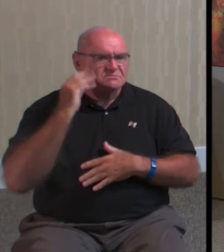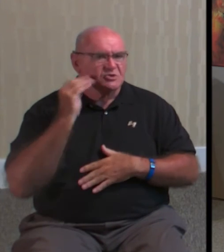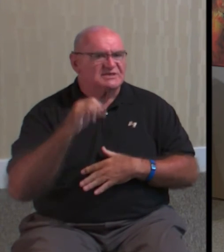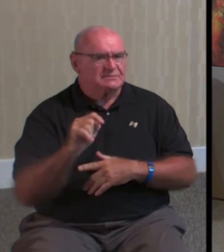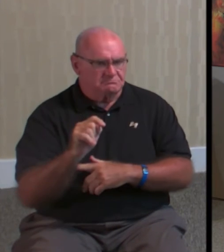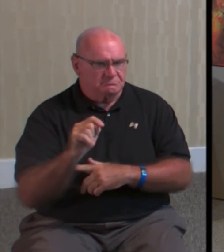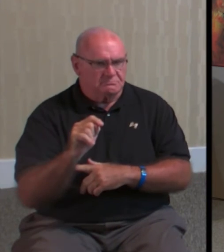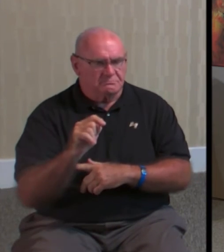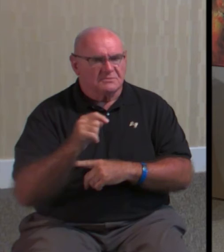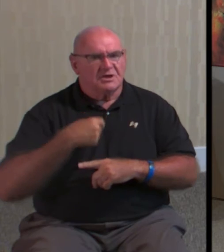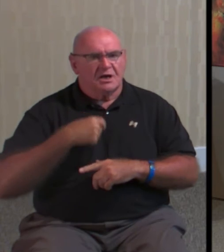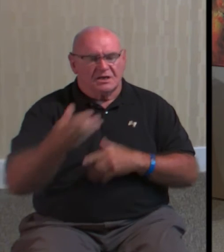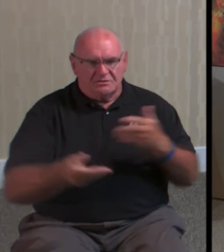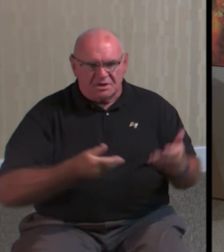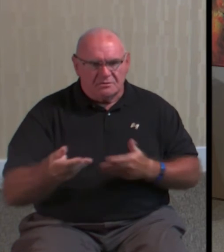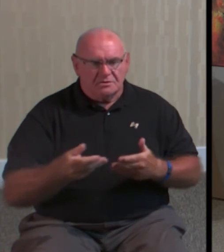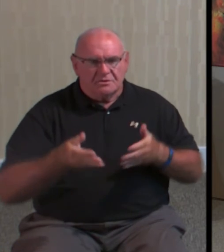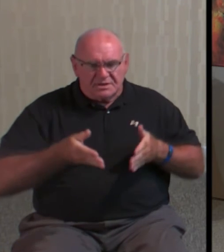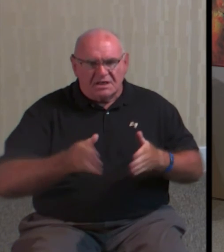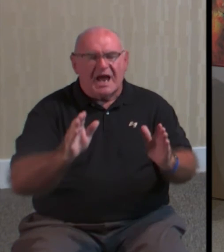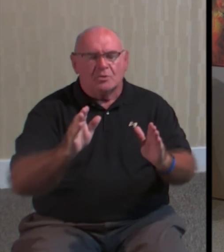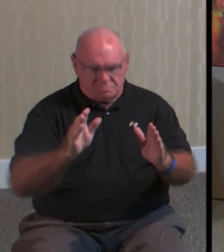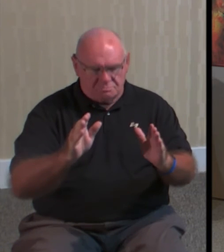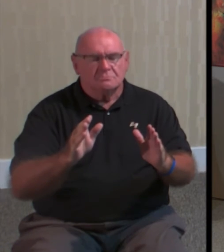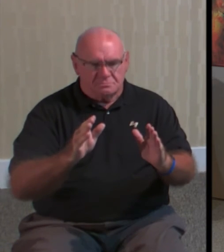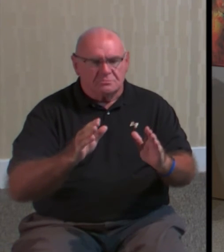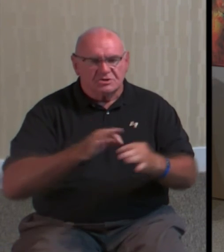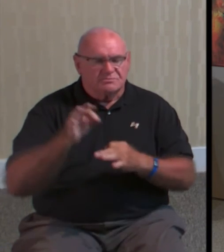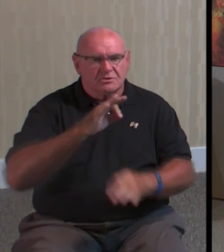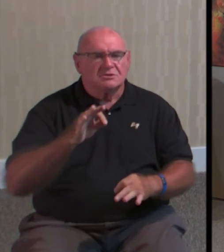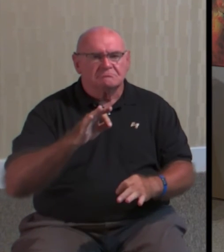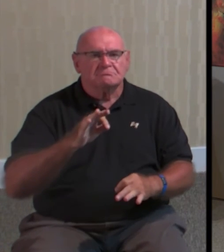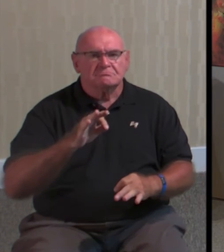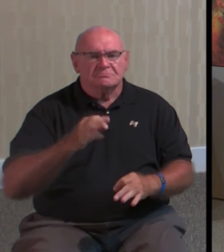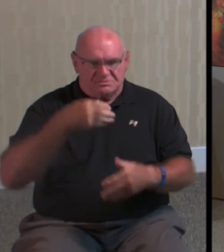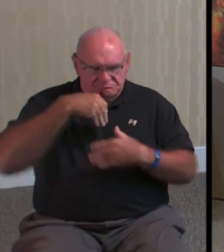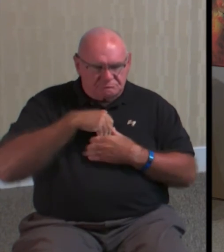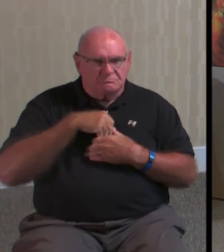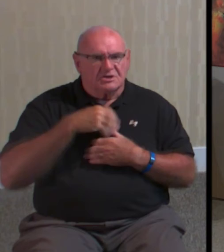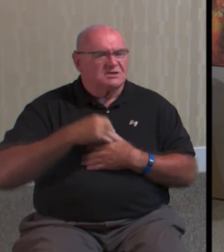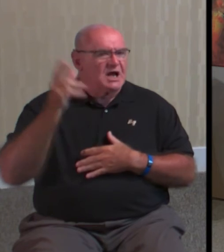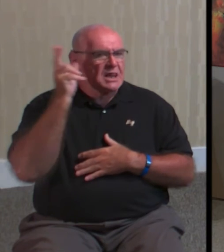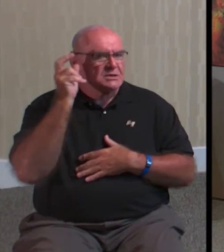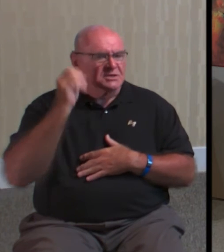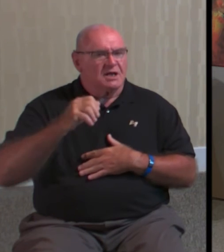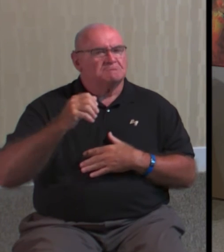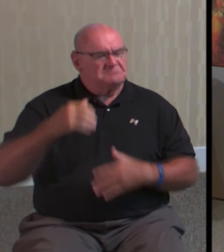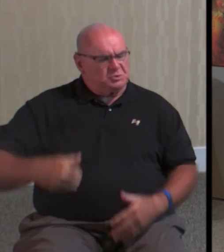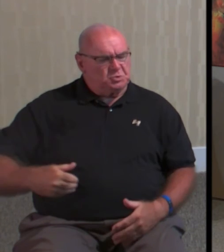I invite and I allow spirit within to guide me and I listen to that intuitive knowing